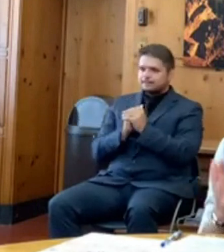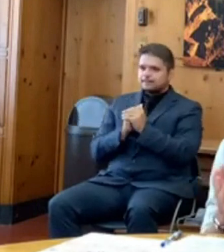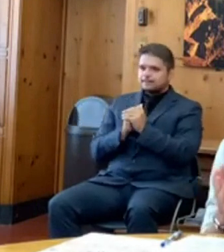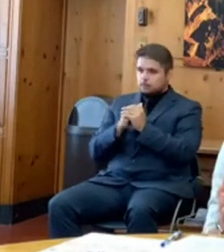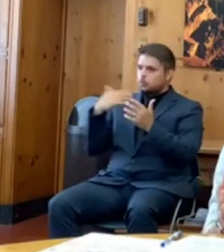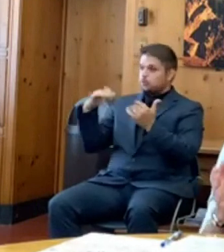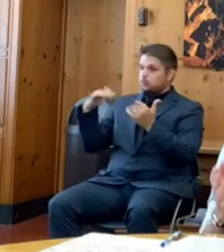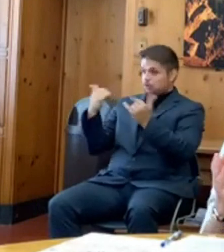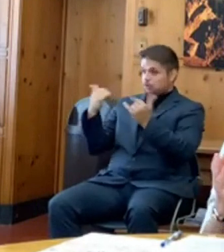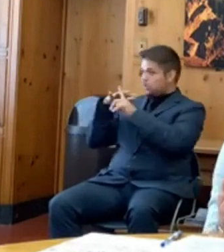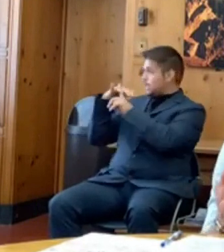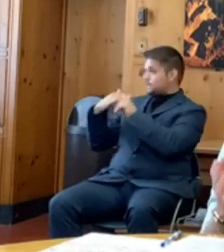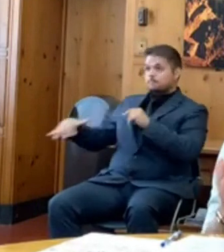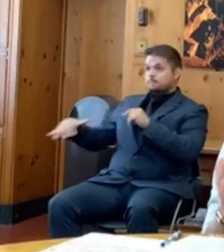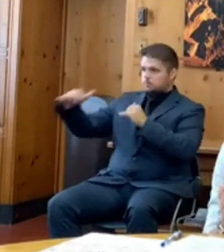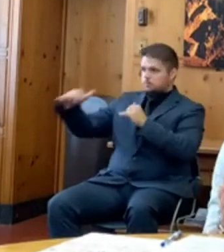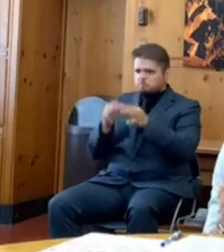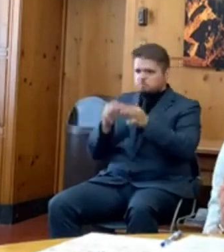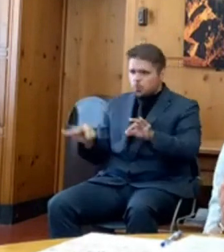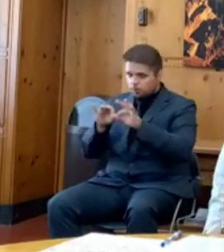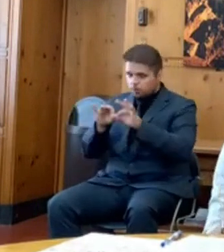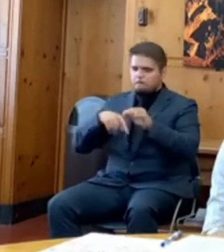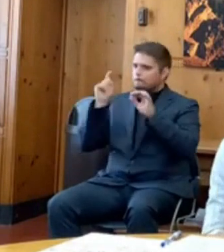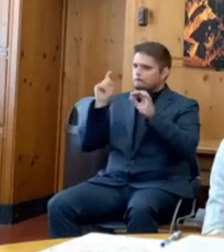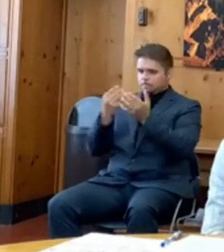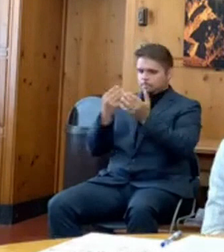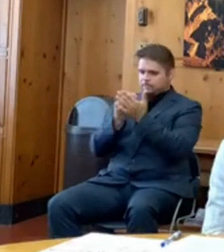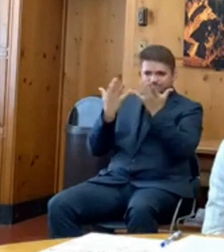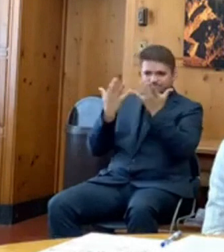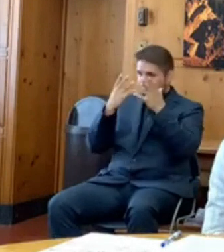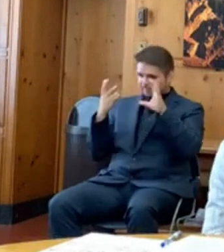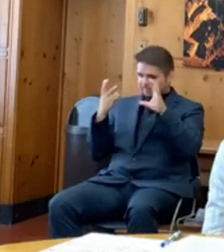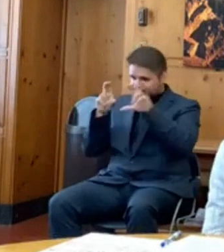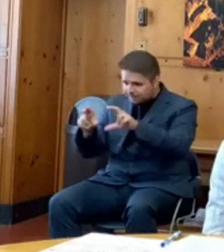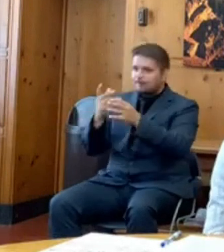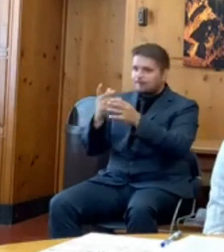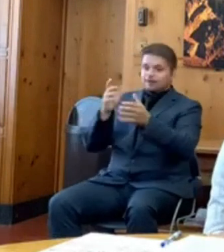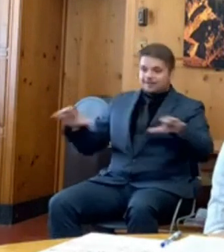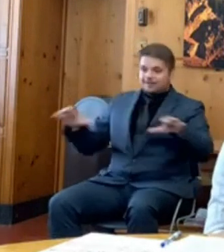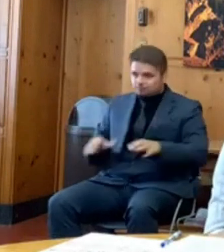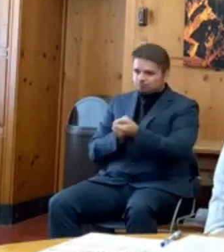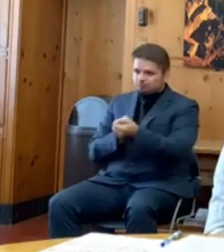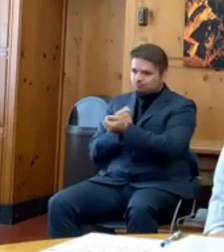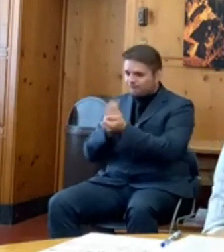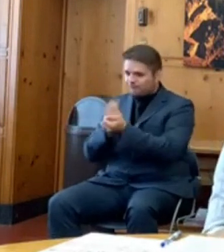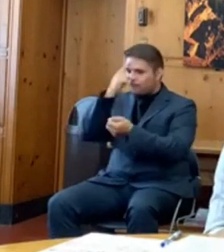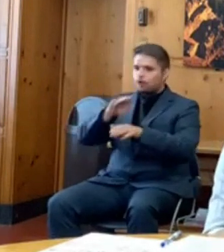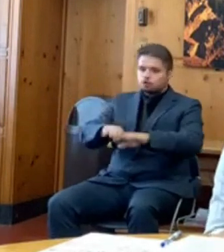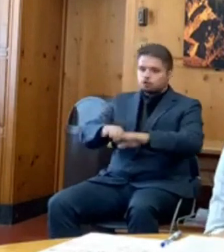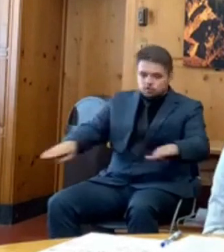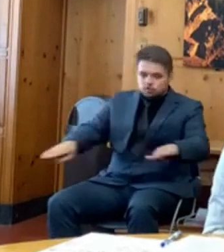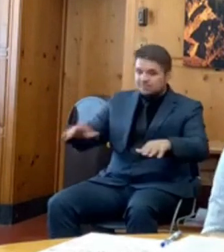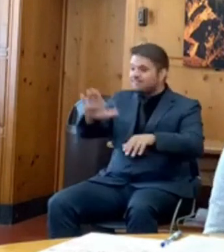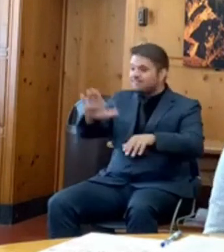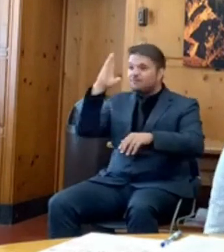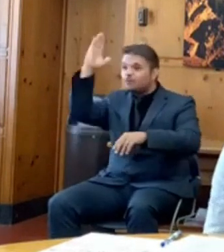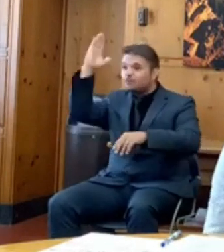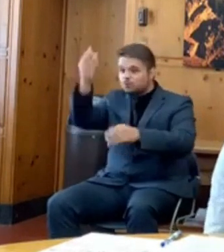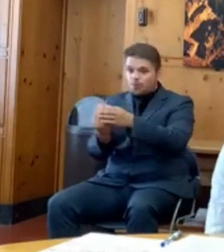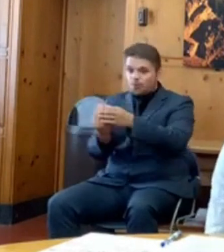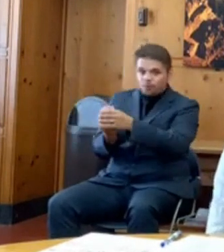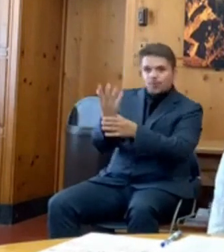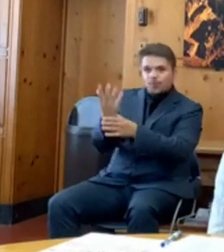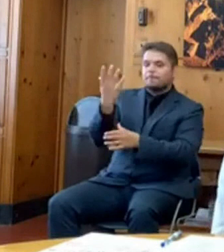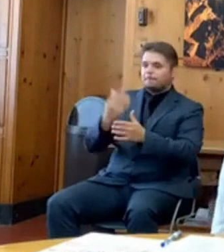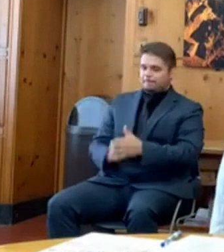that we invest in our kids and their schools and that we fund our future. I do have some concerns